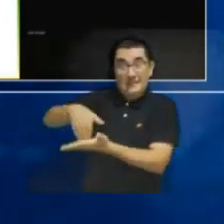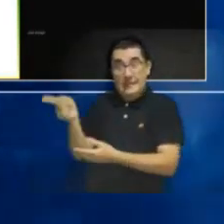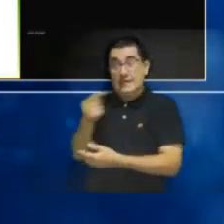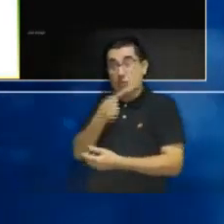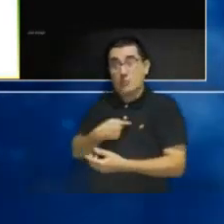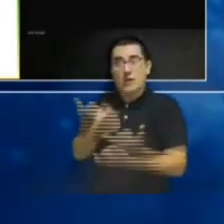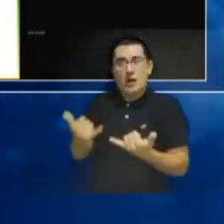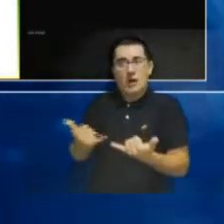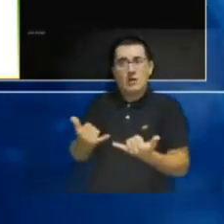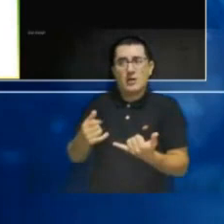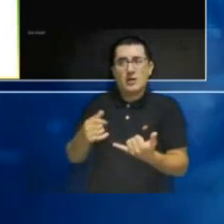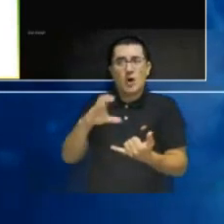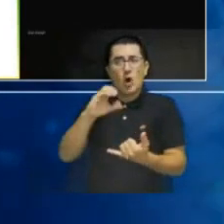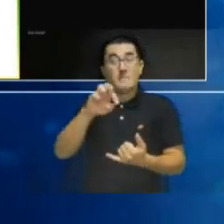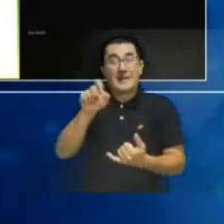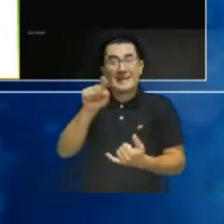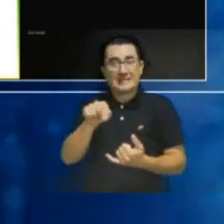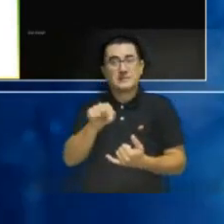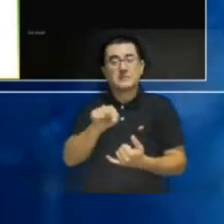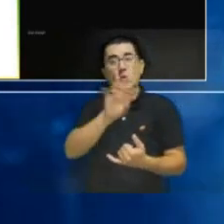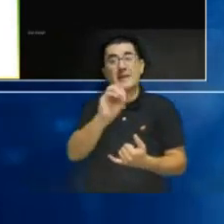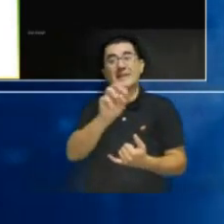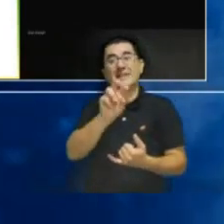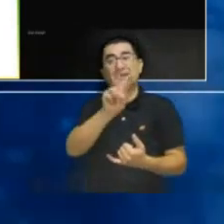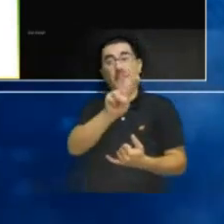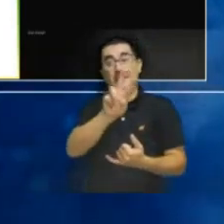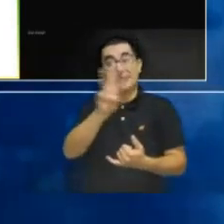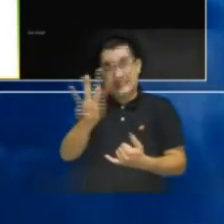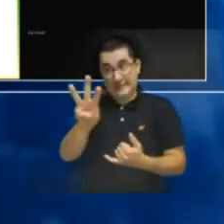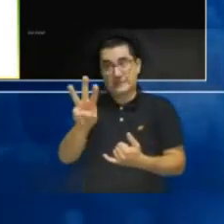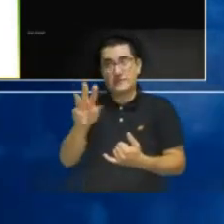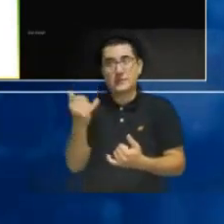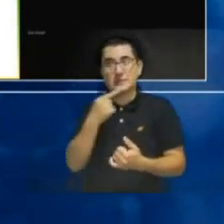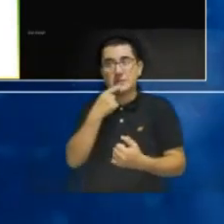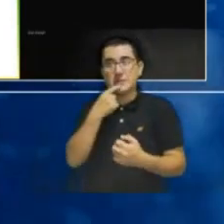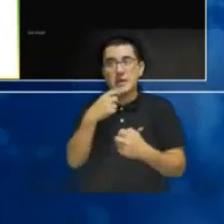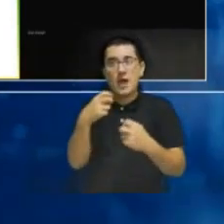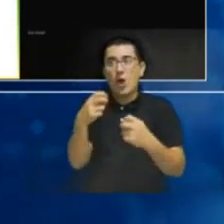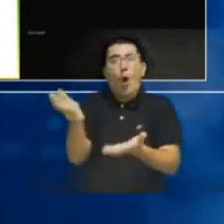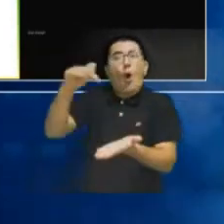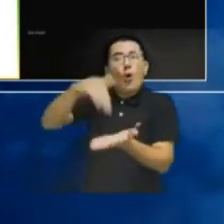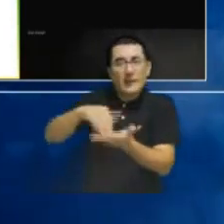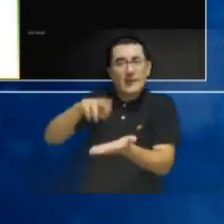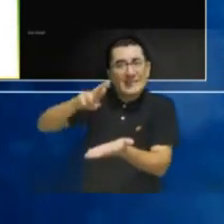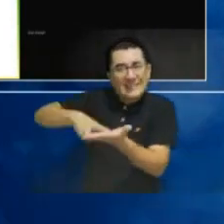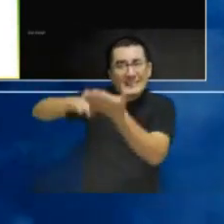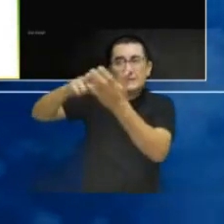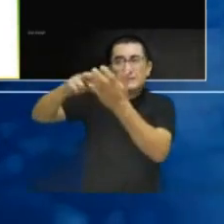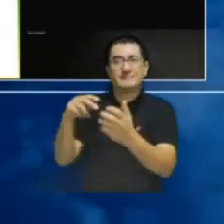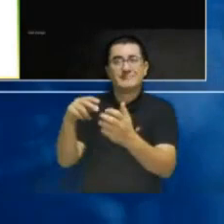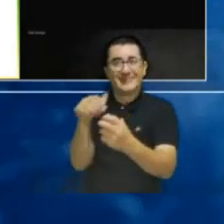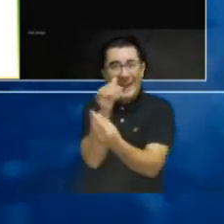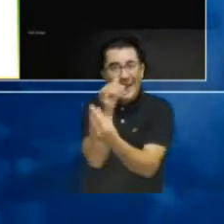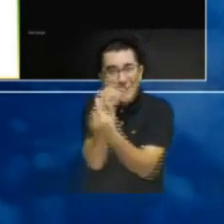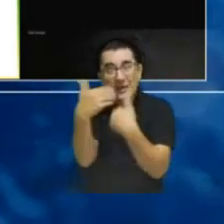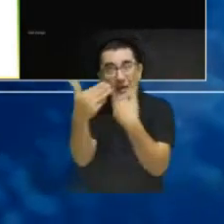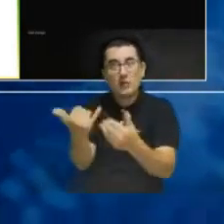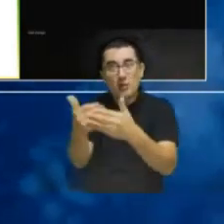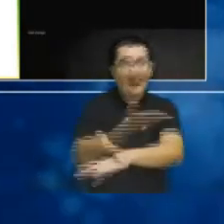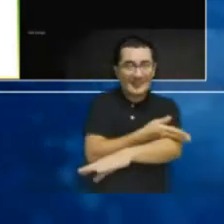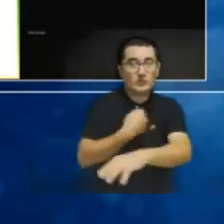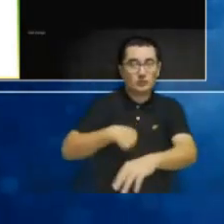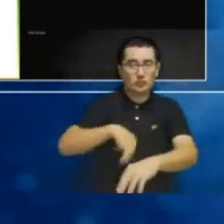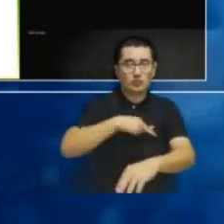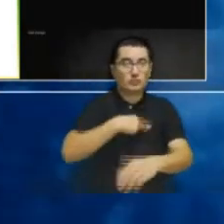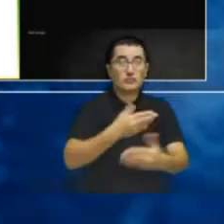through the complex 4023 that pertains economic reactivation, where that reactivation policy is explained. And